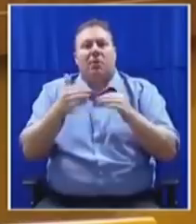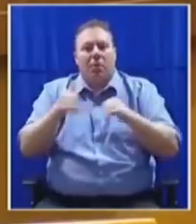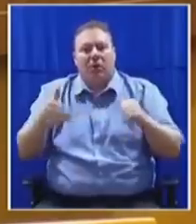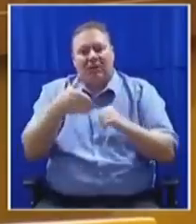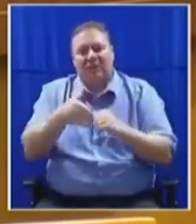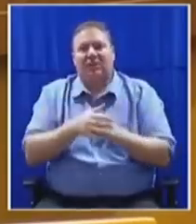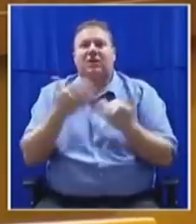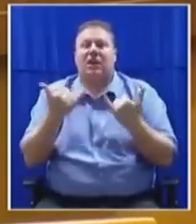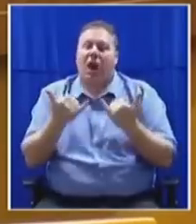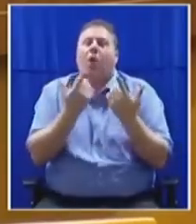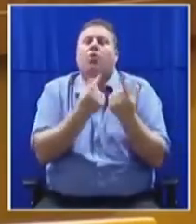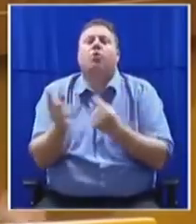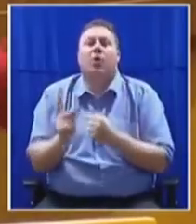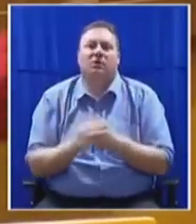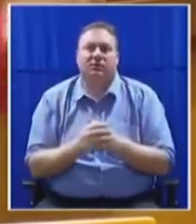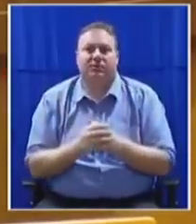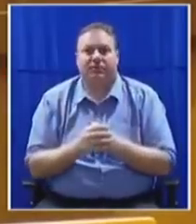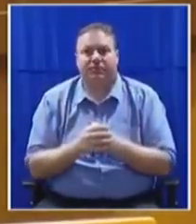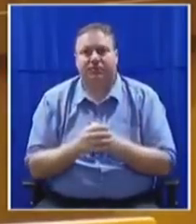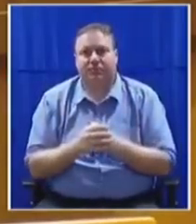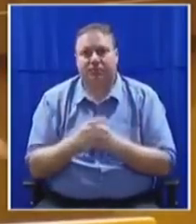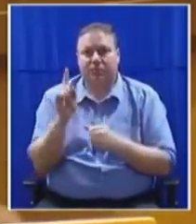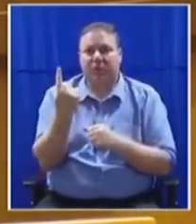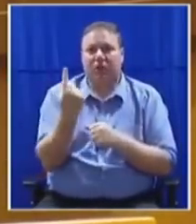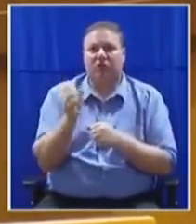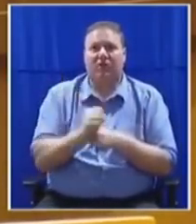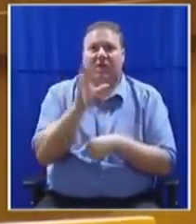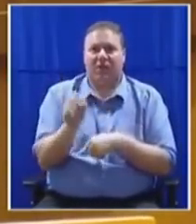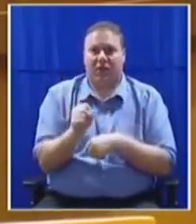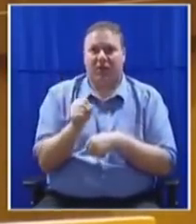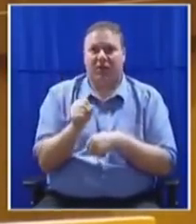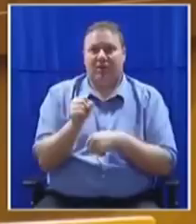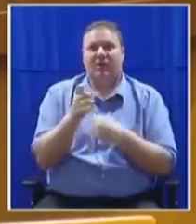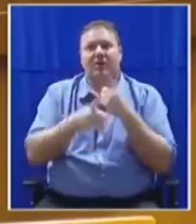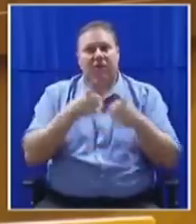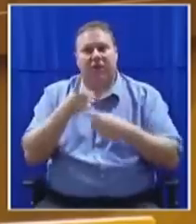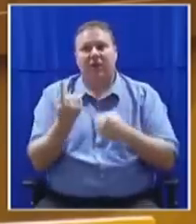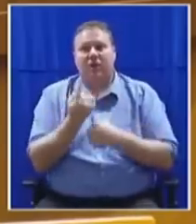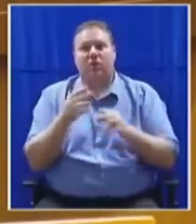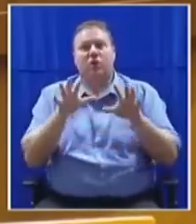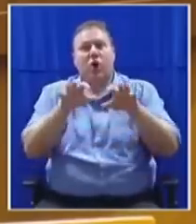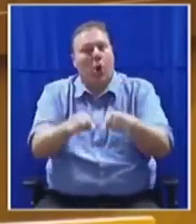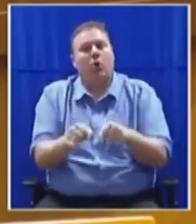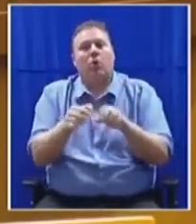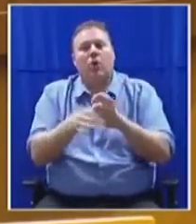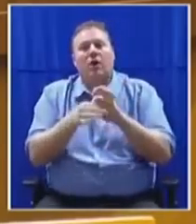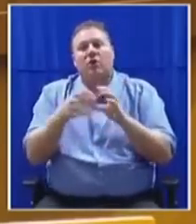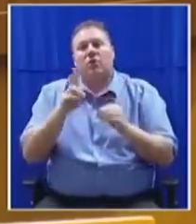be done? What is to be done? One is that South Africa must redefine its colonial relationship with the UK